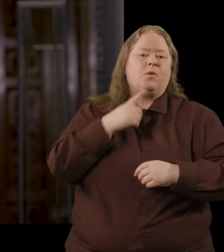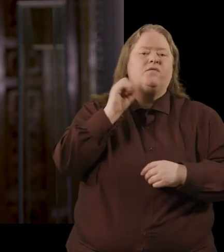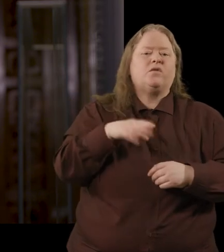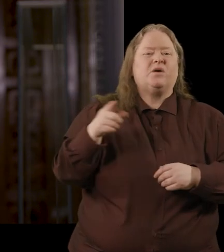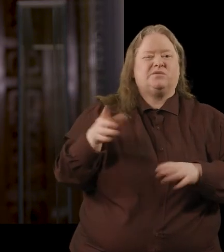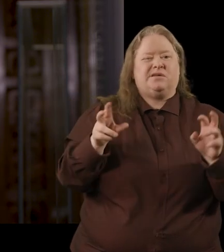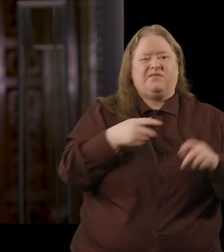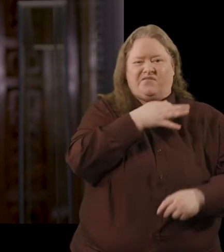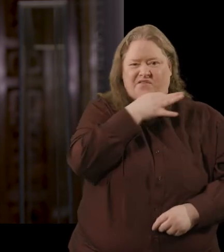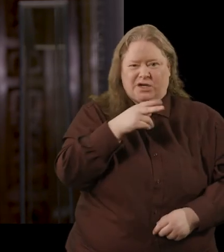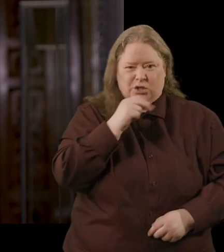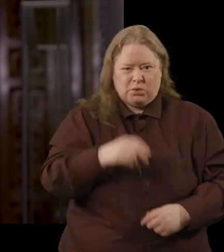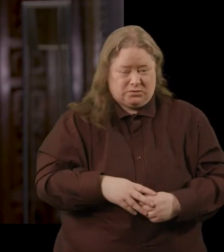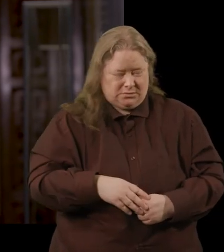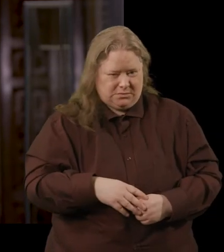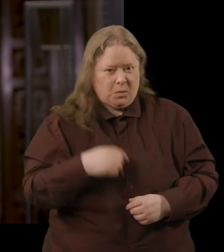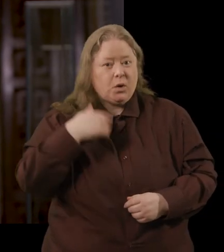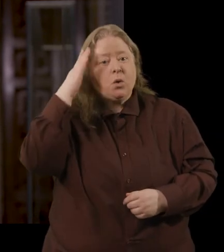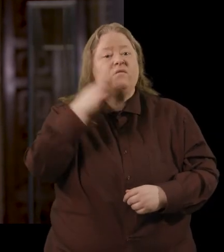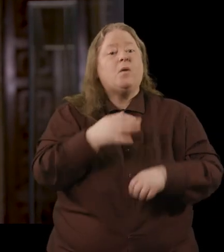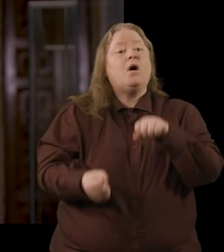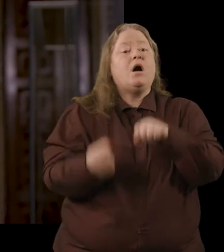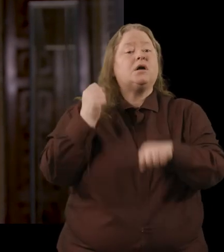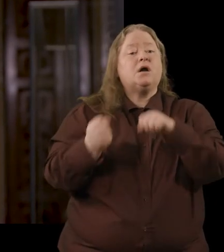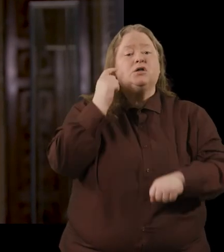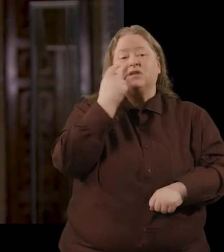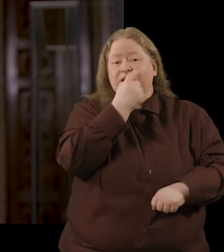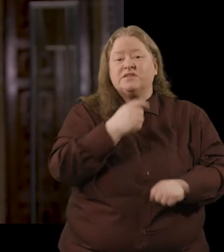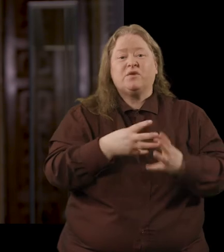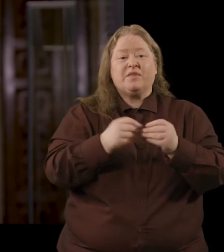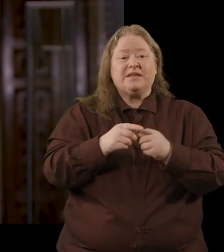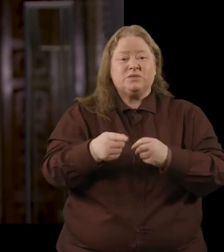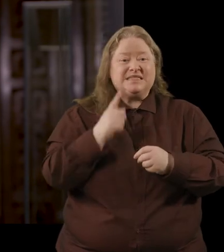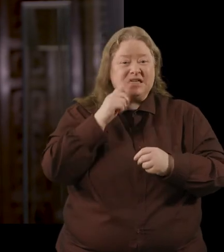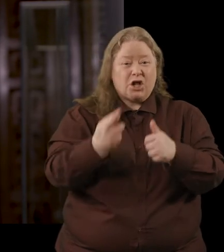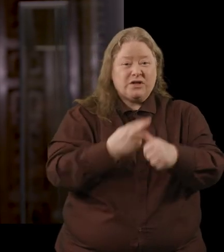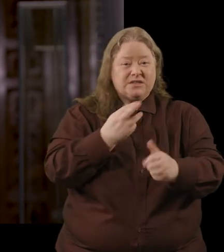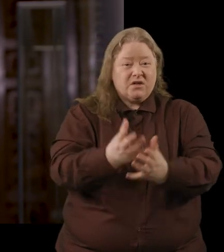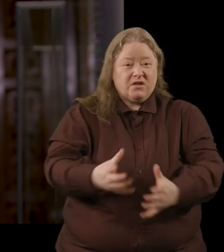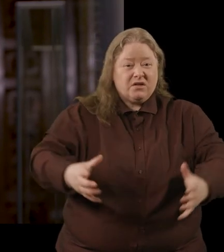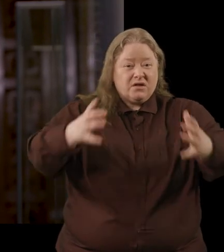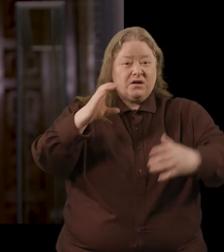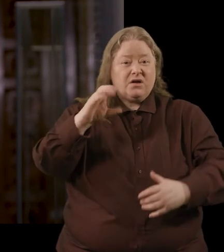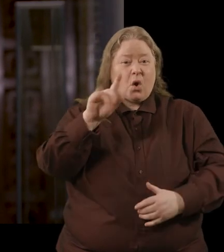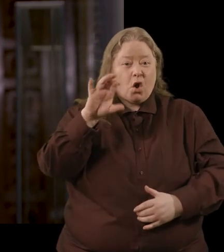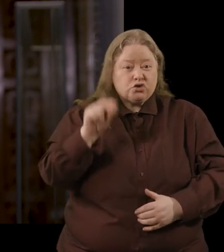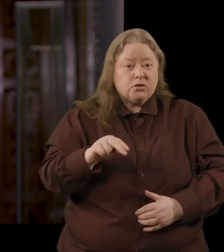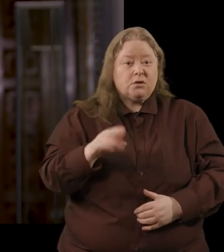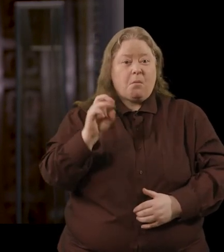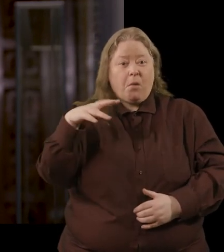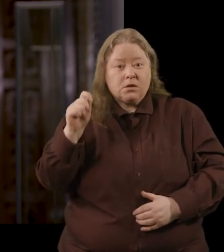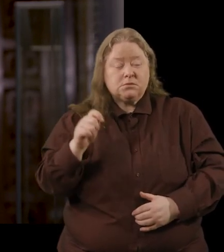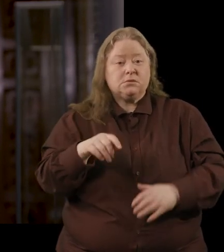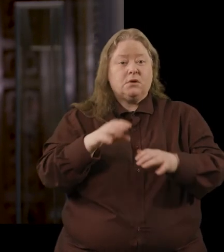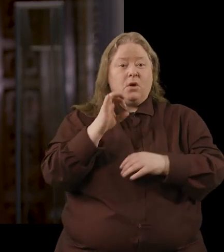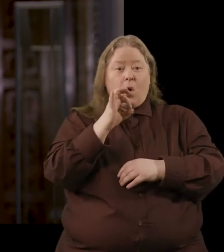of fake news because we know from um archaeological evidence from things that you've seen already the cauldron the pot and coin